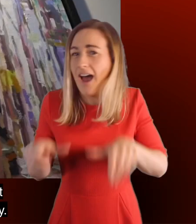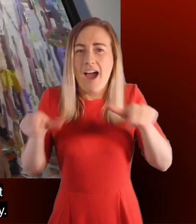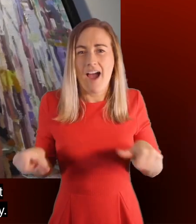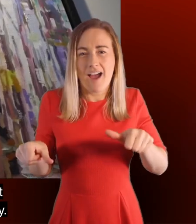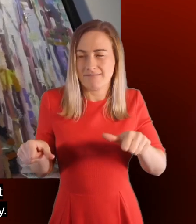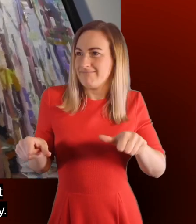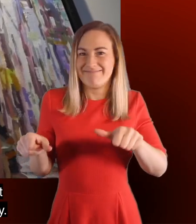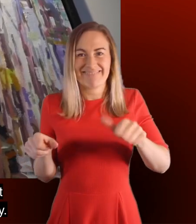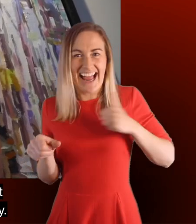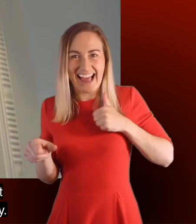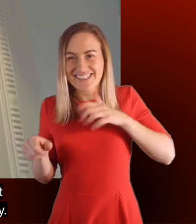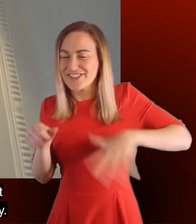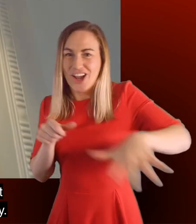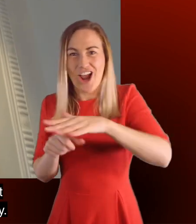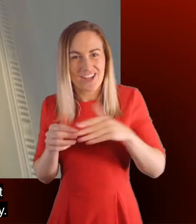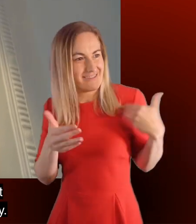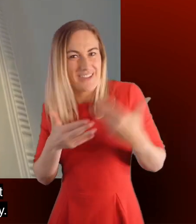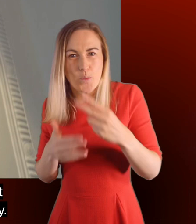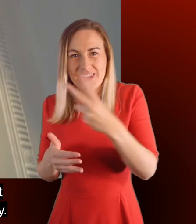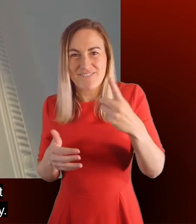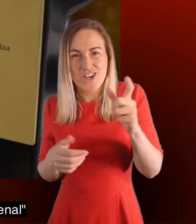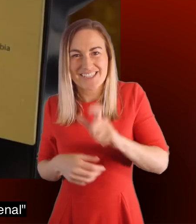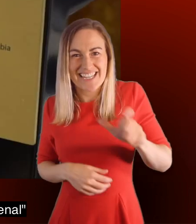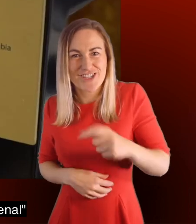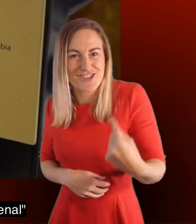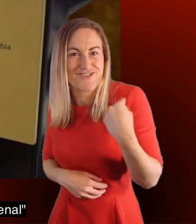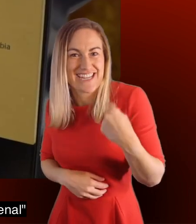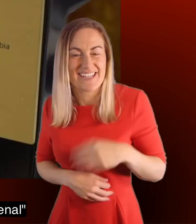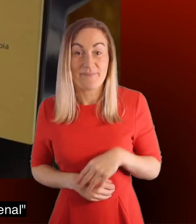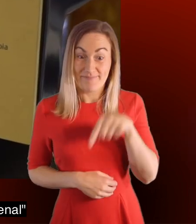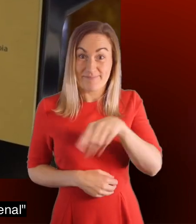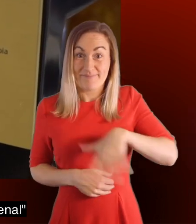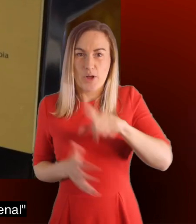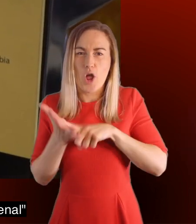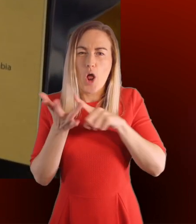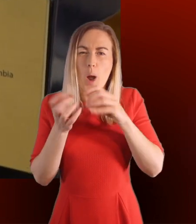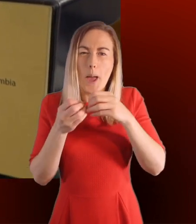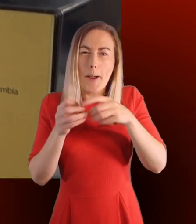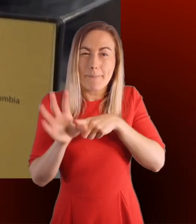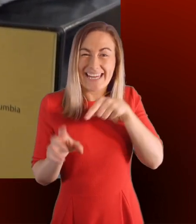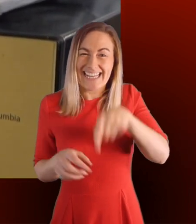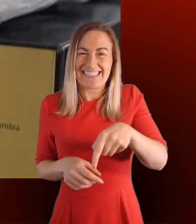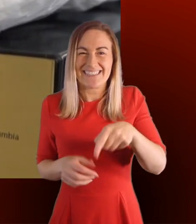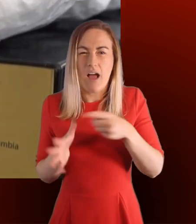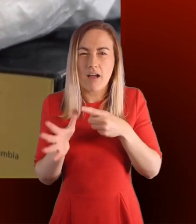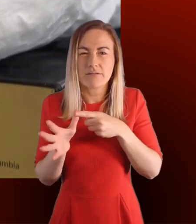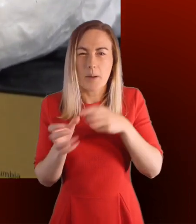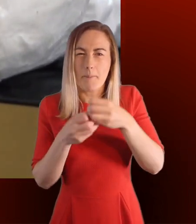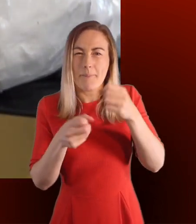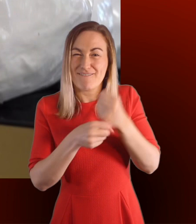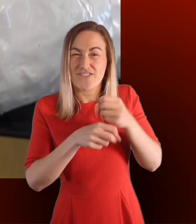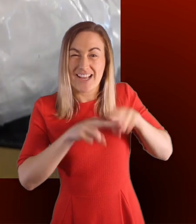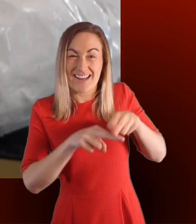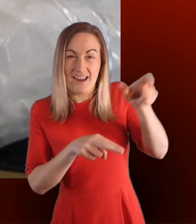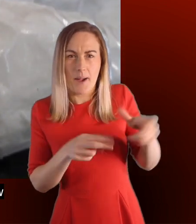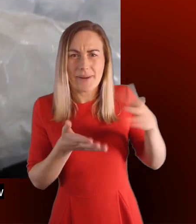the very best of Canada in the 21st century. Here in the lobby we have Arsenal by Gaffey Falk donated by the Bank